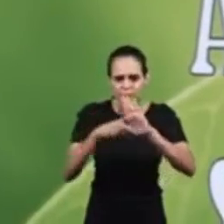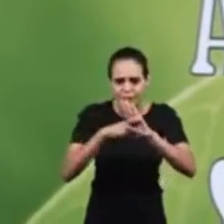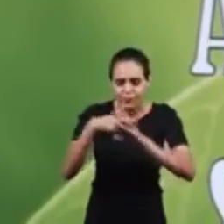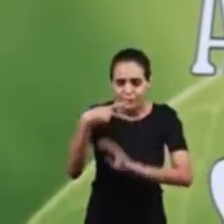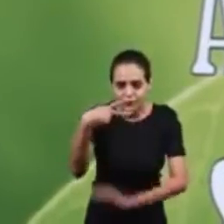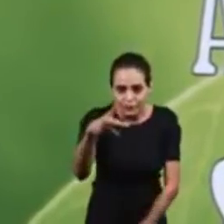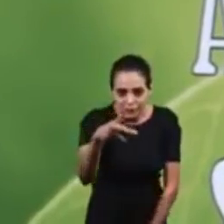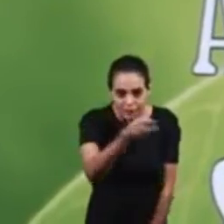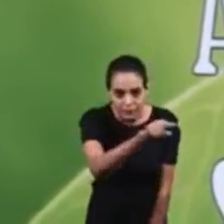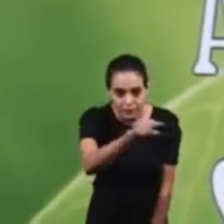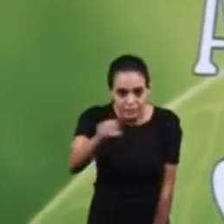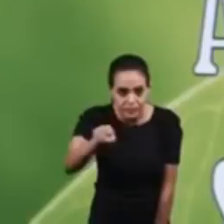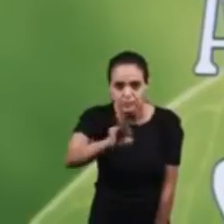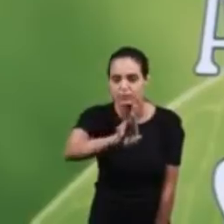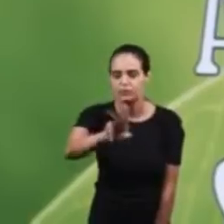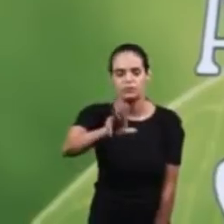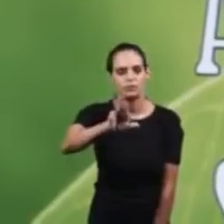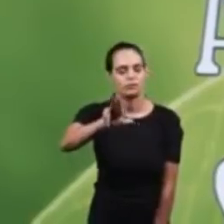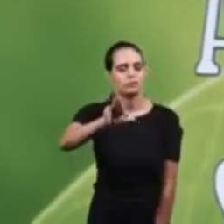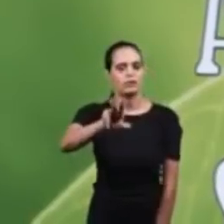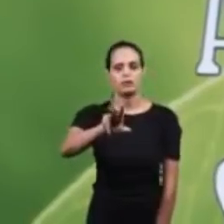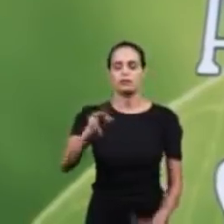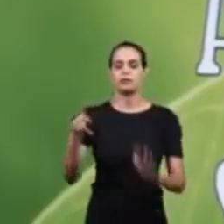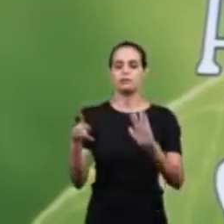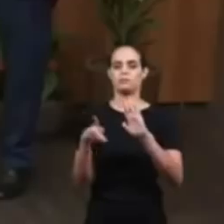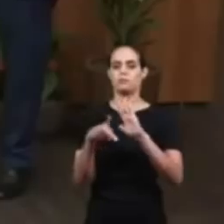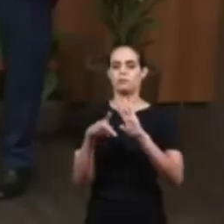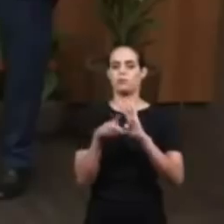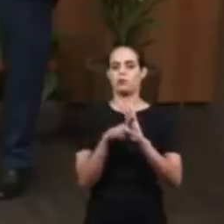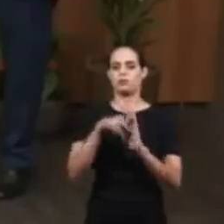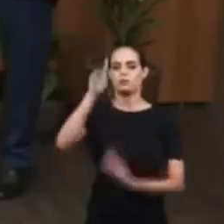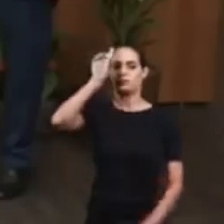of yourselves. It is the gift of God.